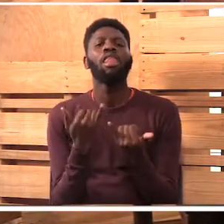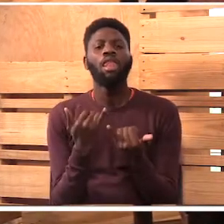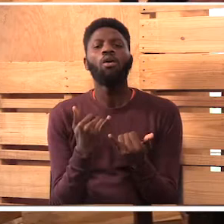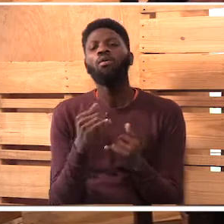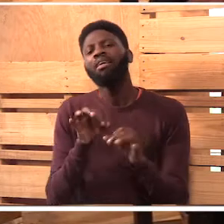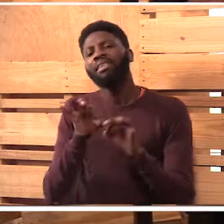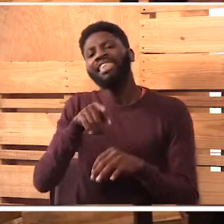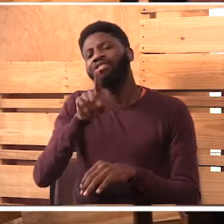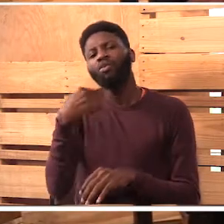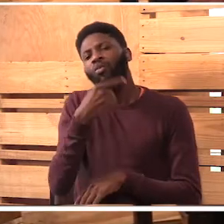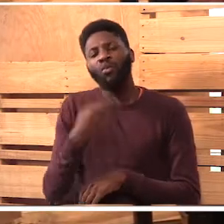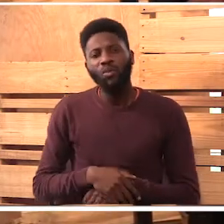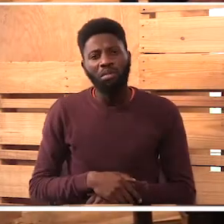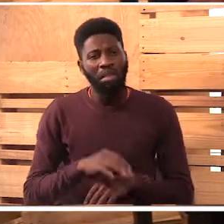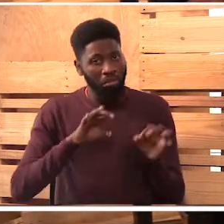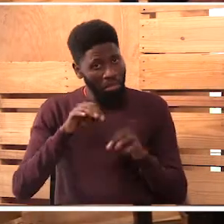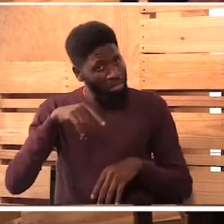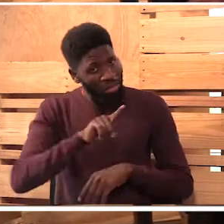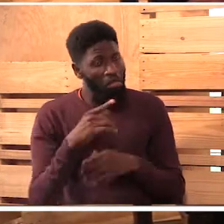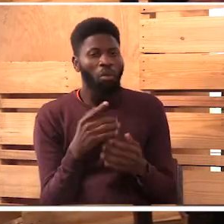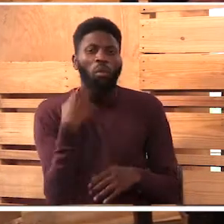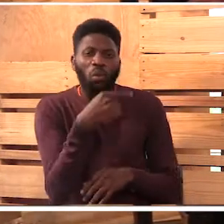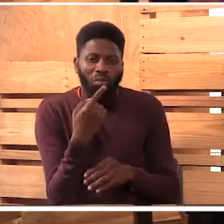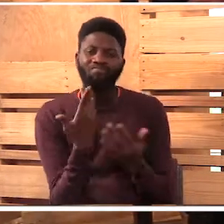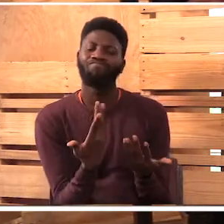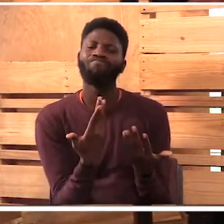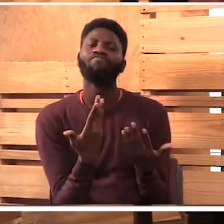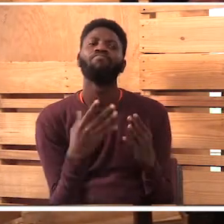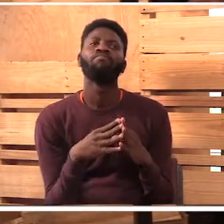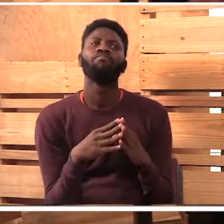yourself. Tell us about who you are,